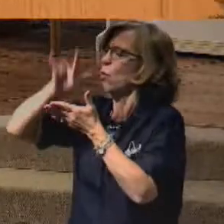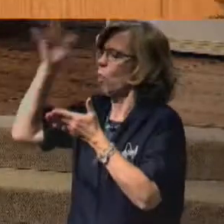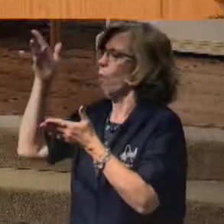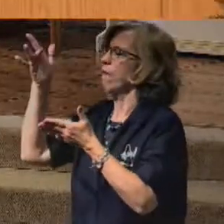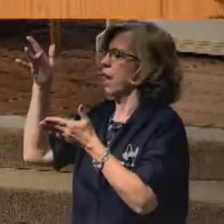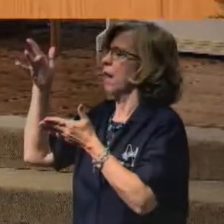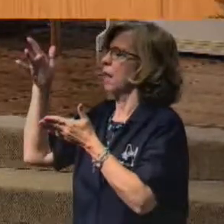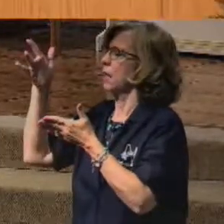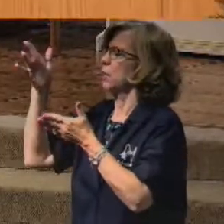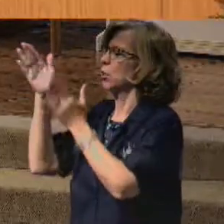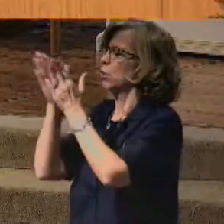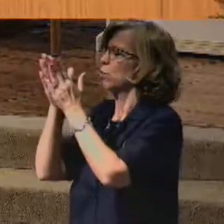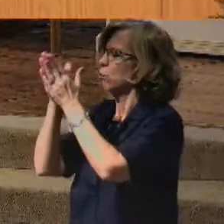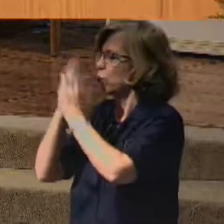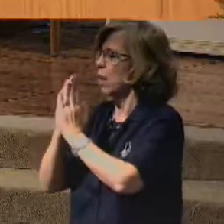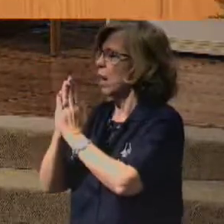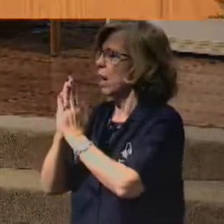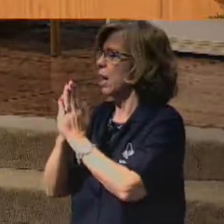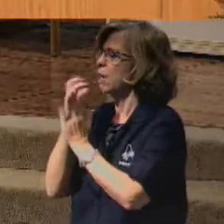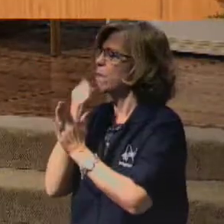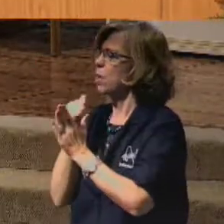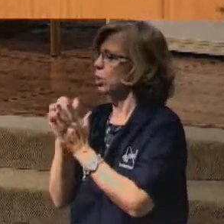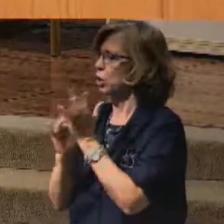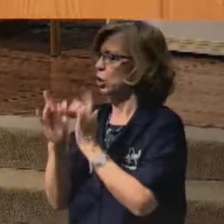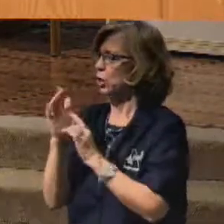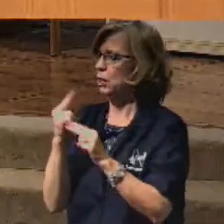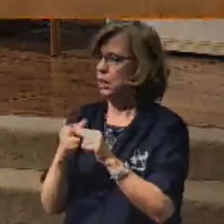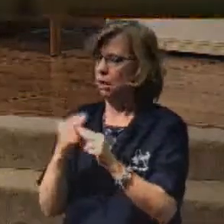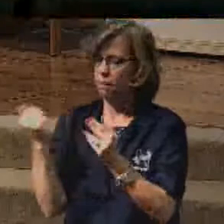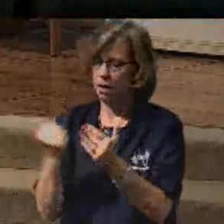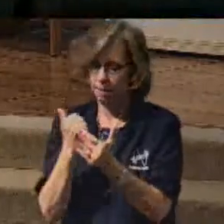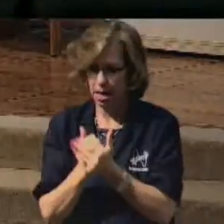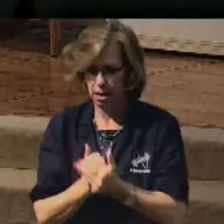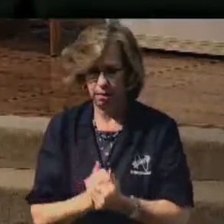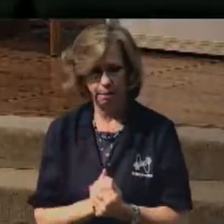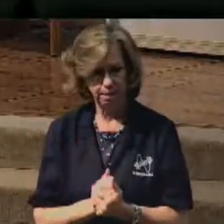We pray this in Jesus' precious name. Amen.